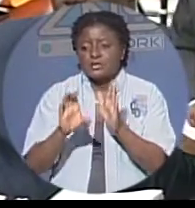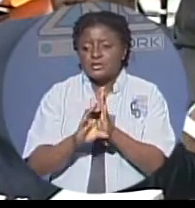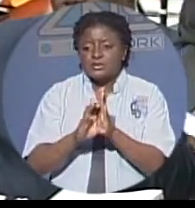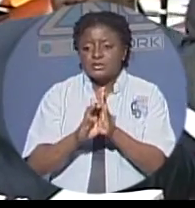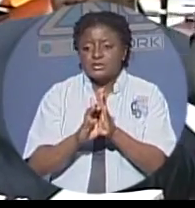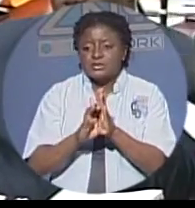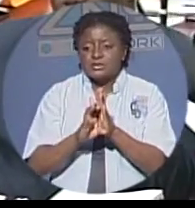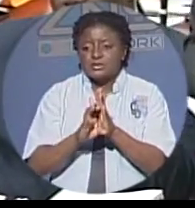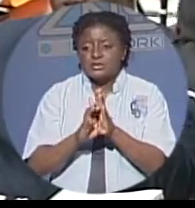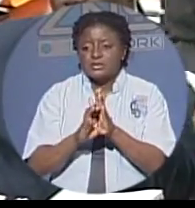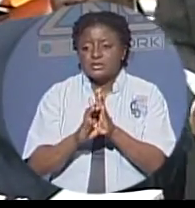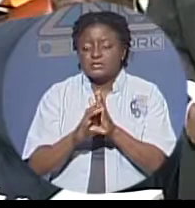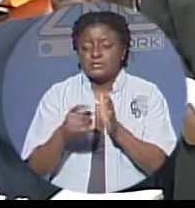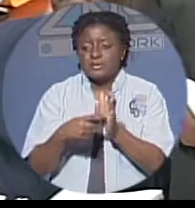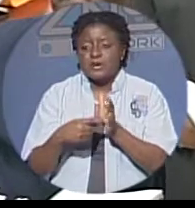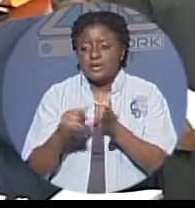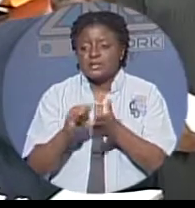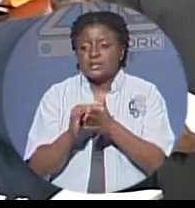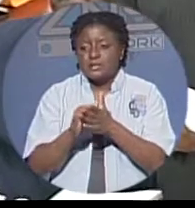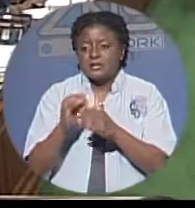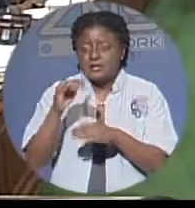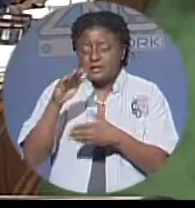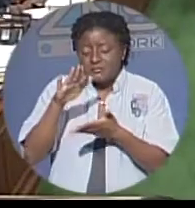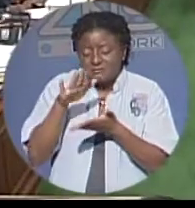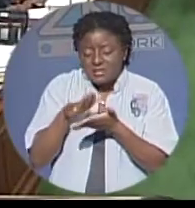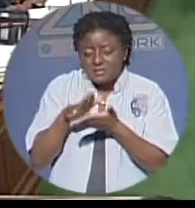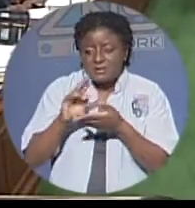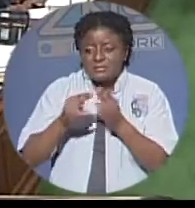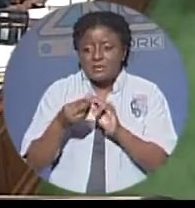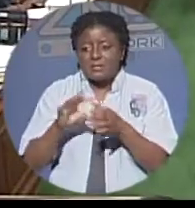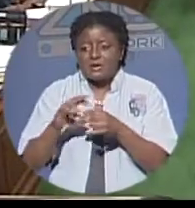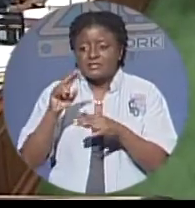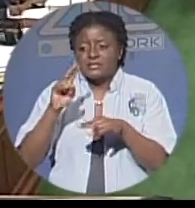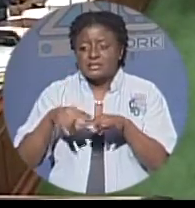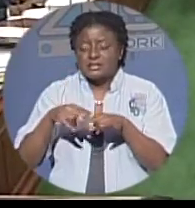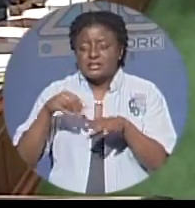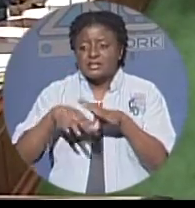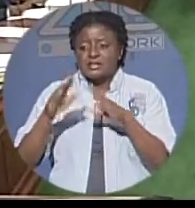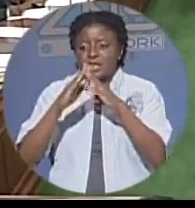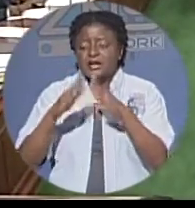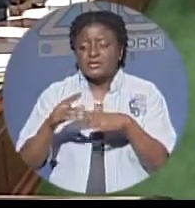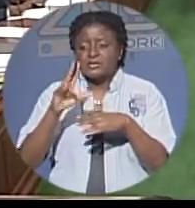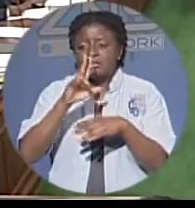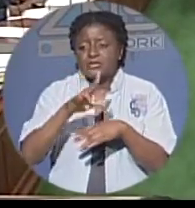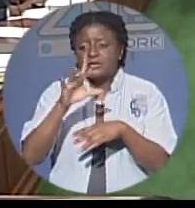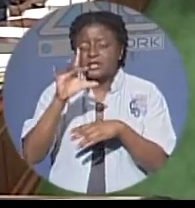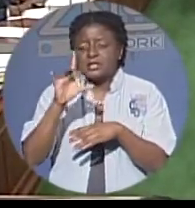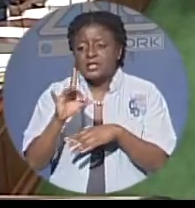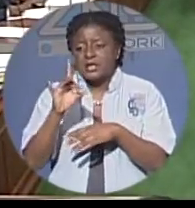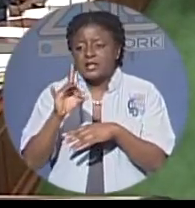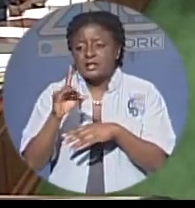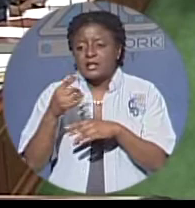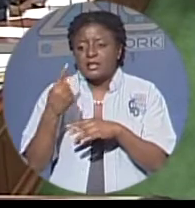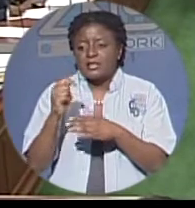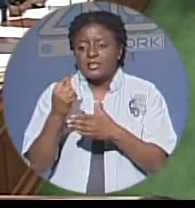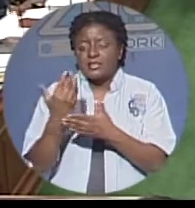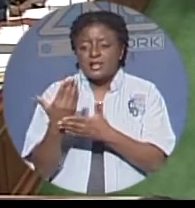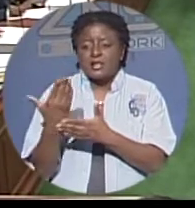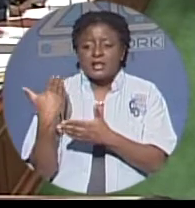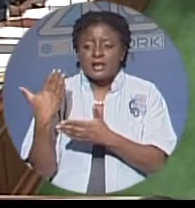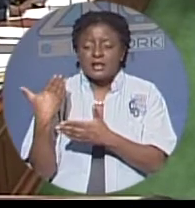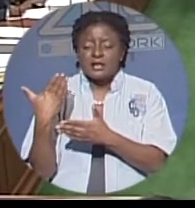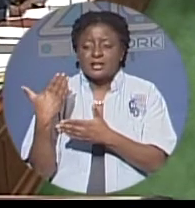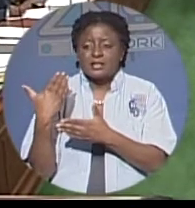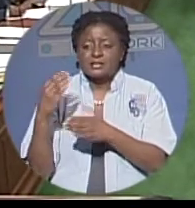in the house of assembly shall be 38 the prime minister added that the last constituencies commission made its